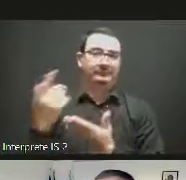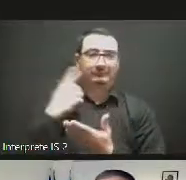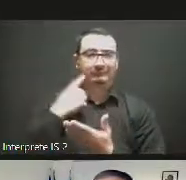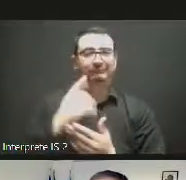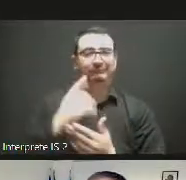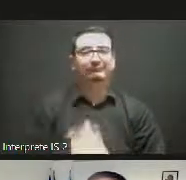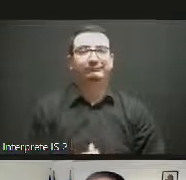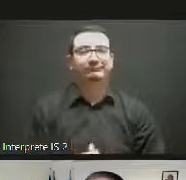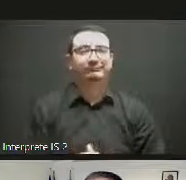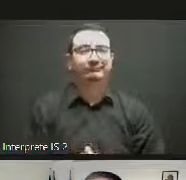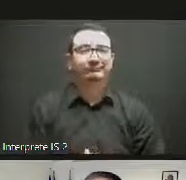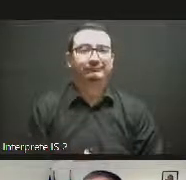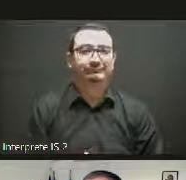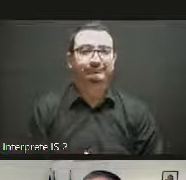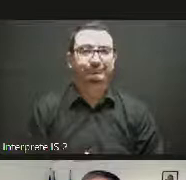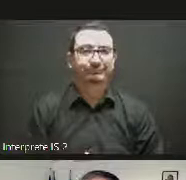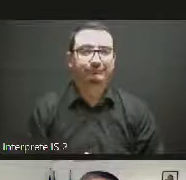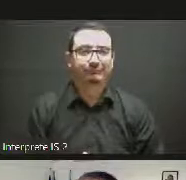my screen.